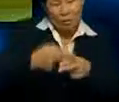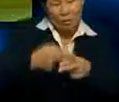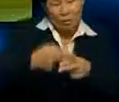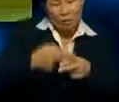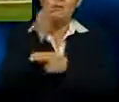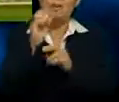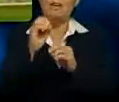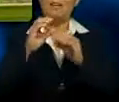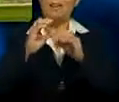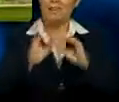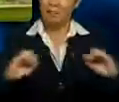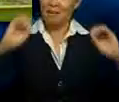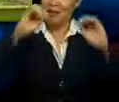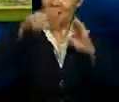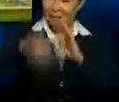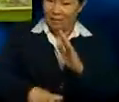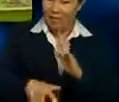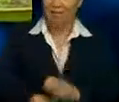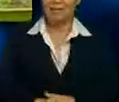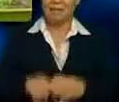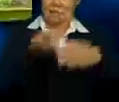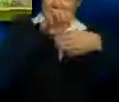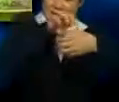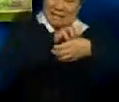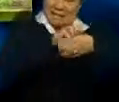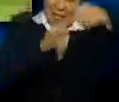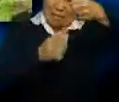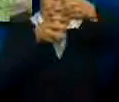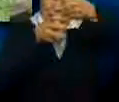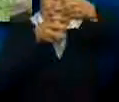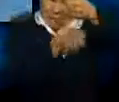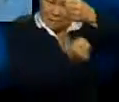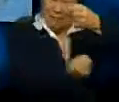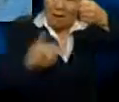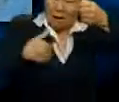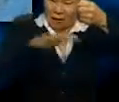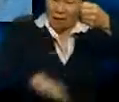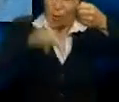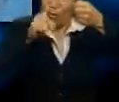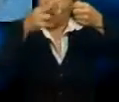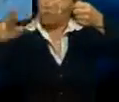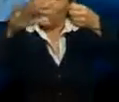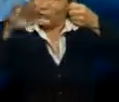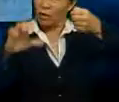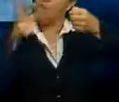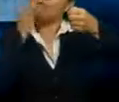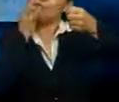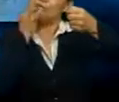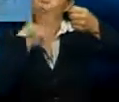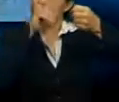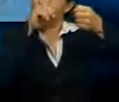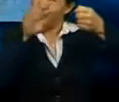And the fruitlets cling to the bunch. Each bunch has approximately 1,500 fruitlets.